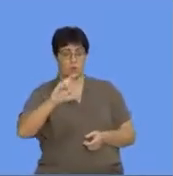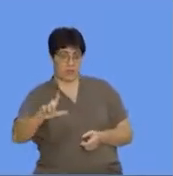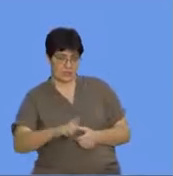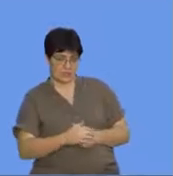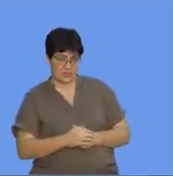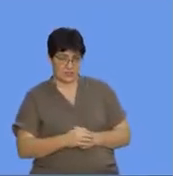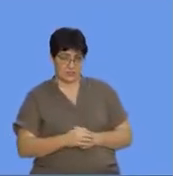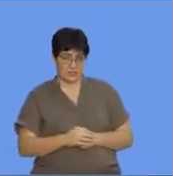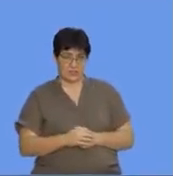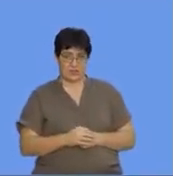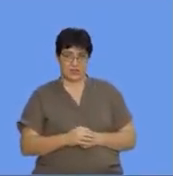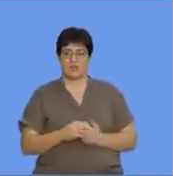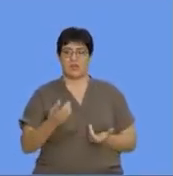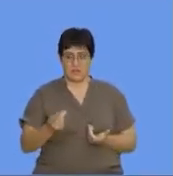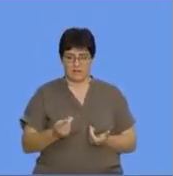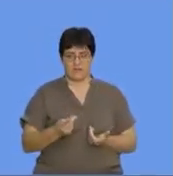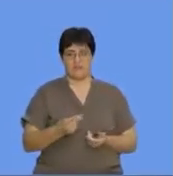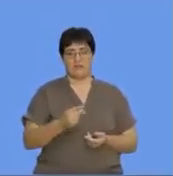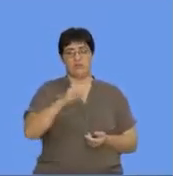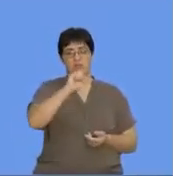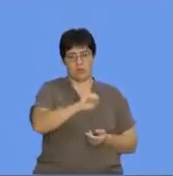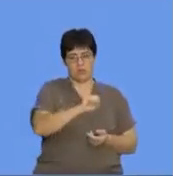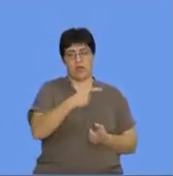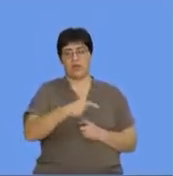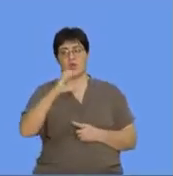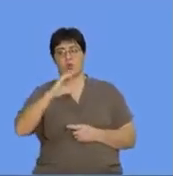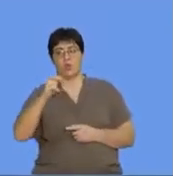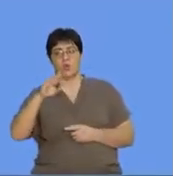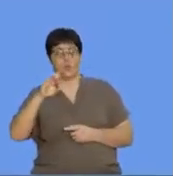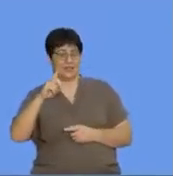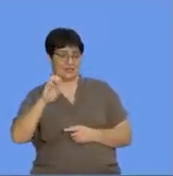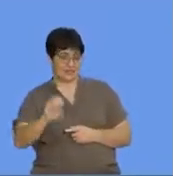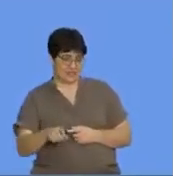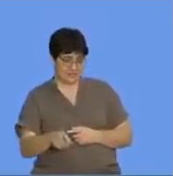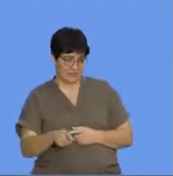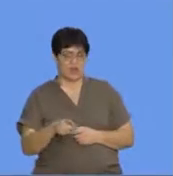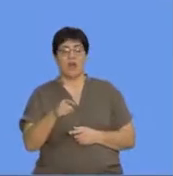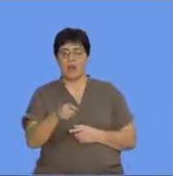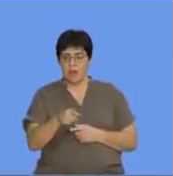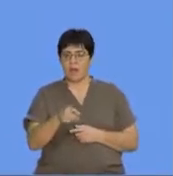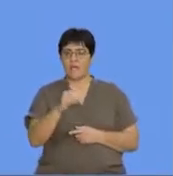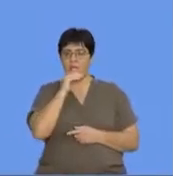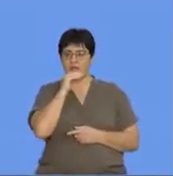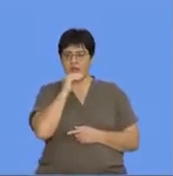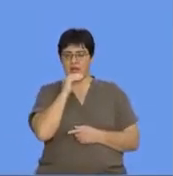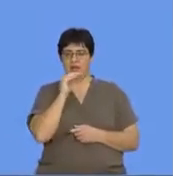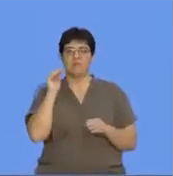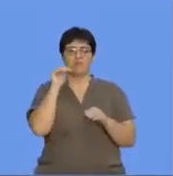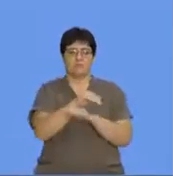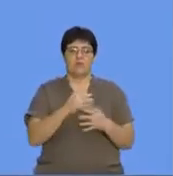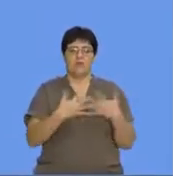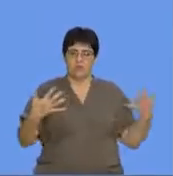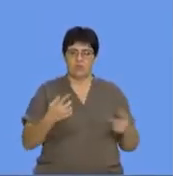consists of sodium and chlorine. So this is a compound in the sense that it's more than one element